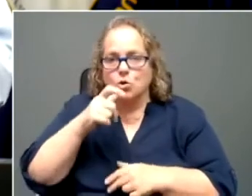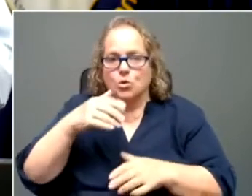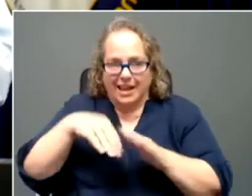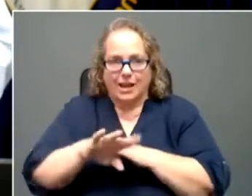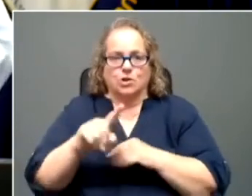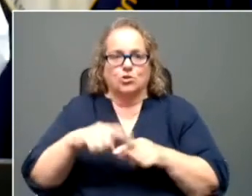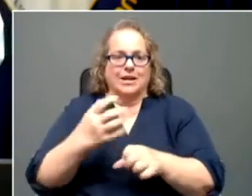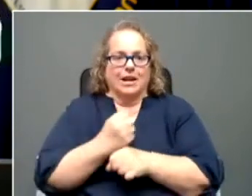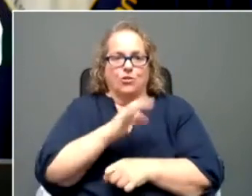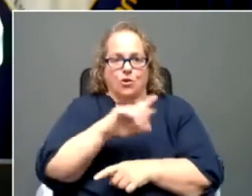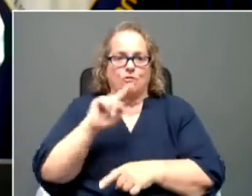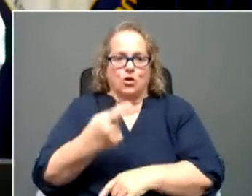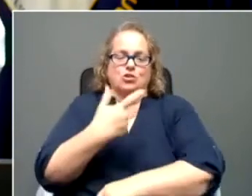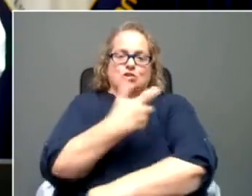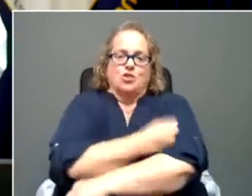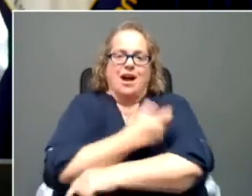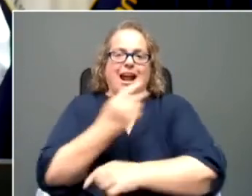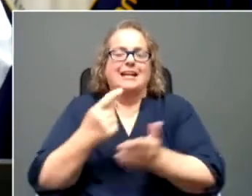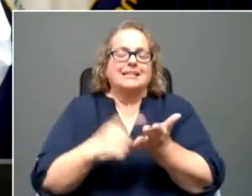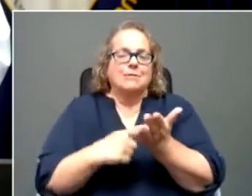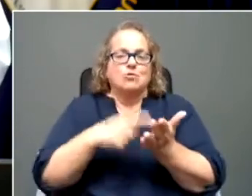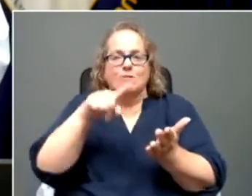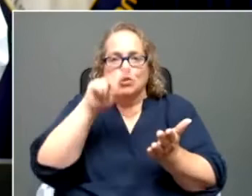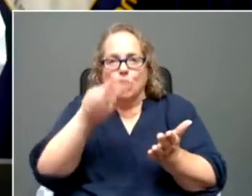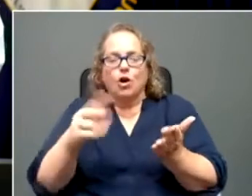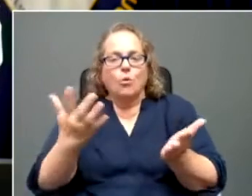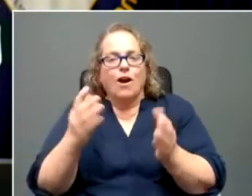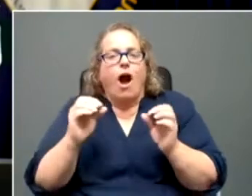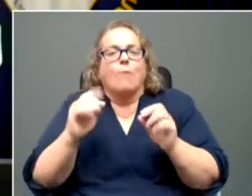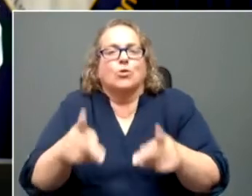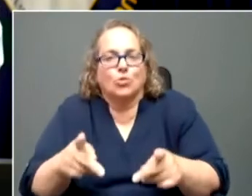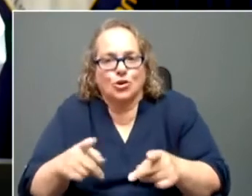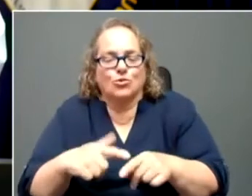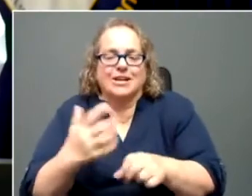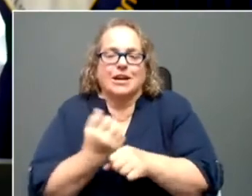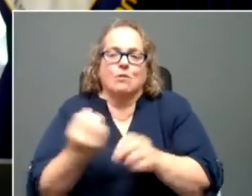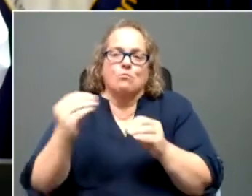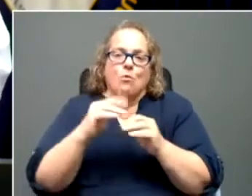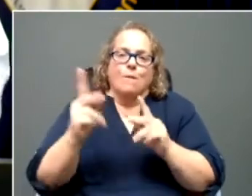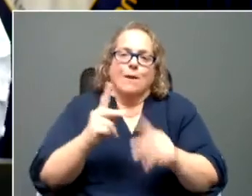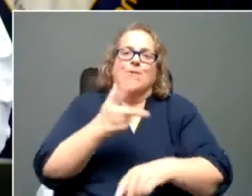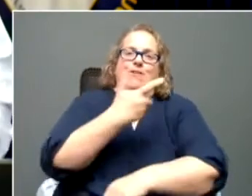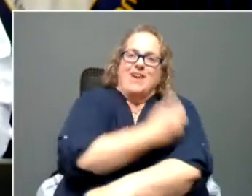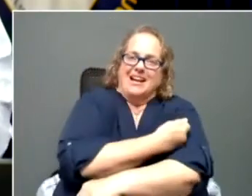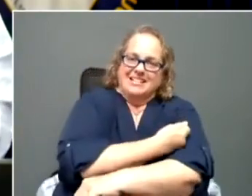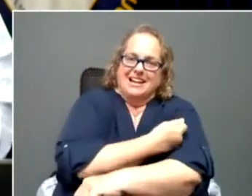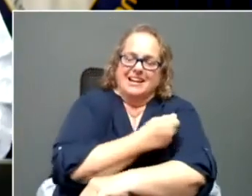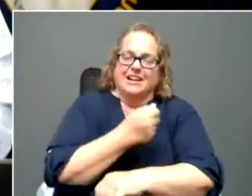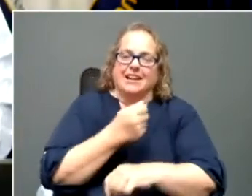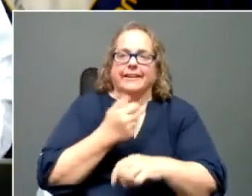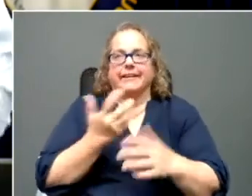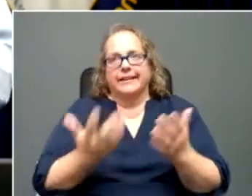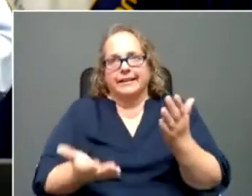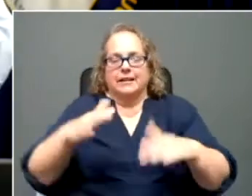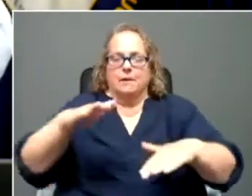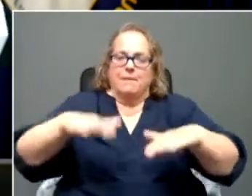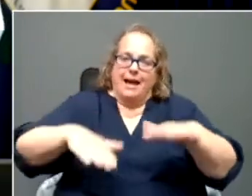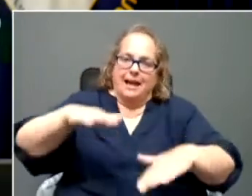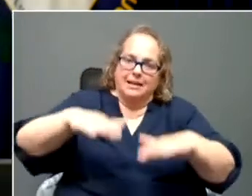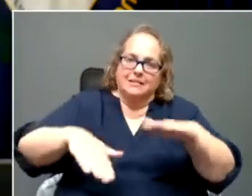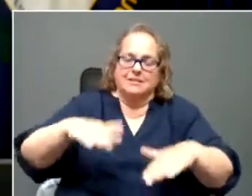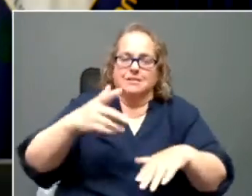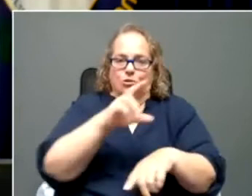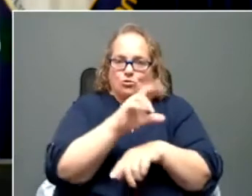shot. And sometimes you got to look at the opportunity to get more people vaccinated, weighing it against the risk and